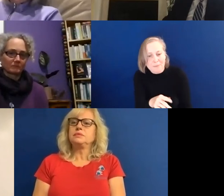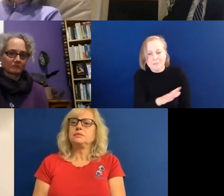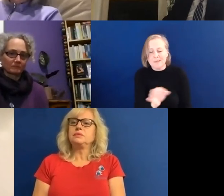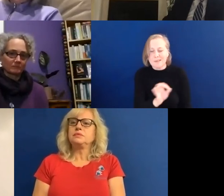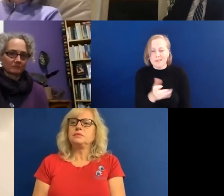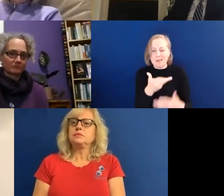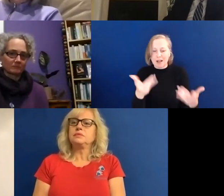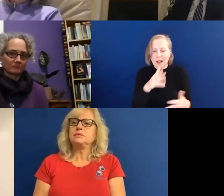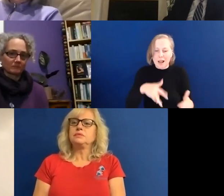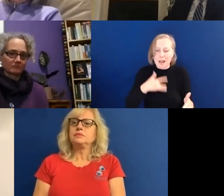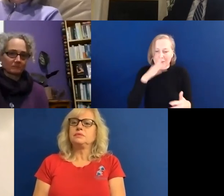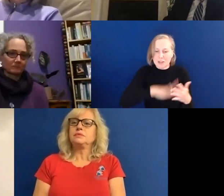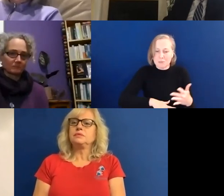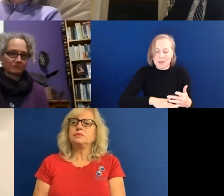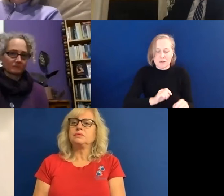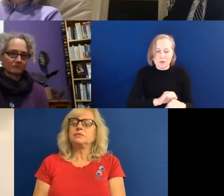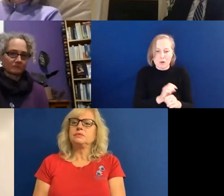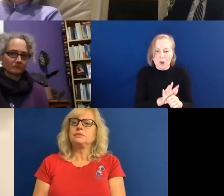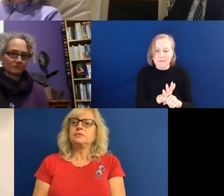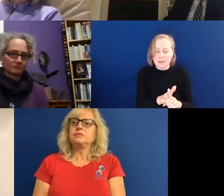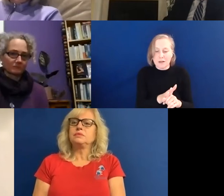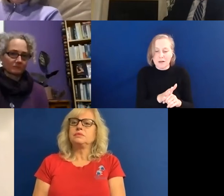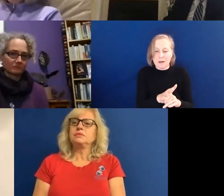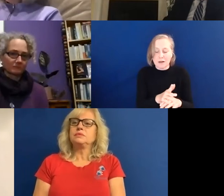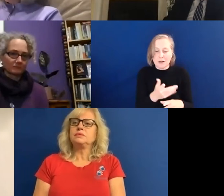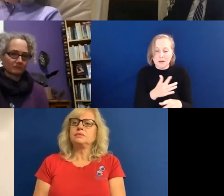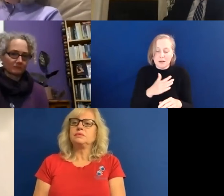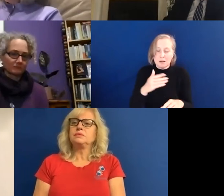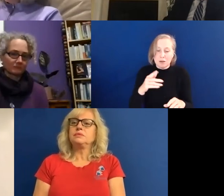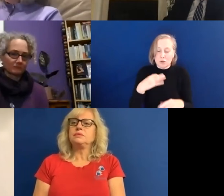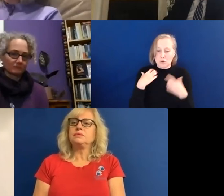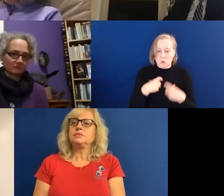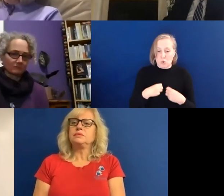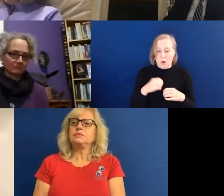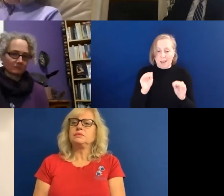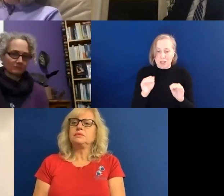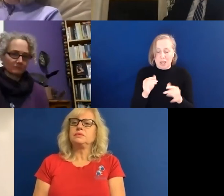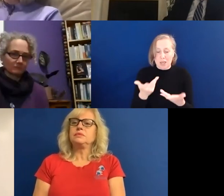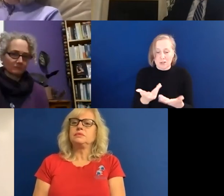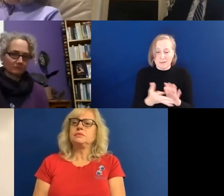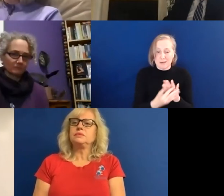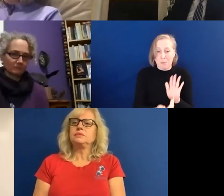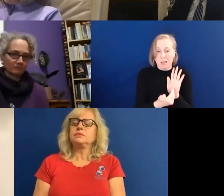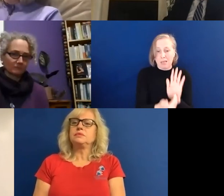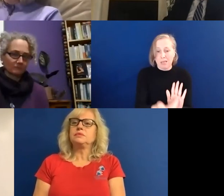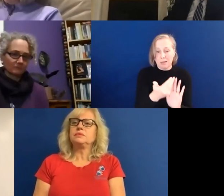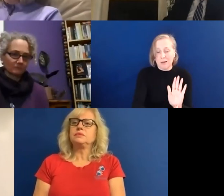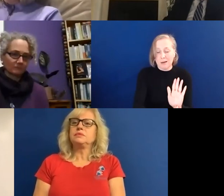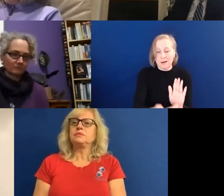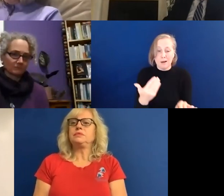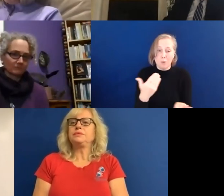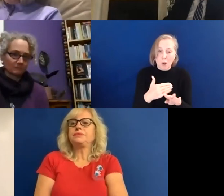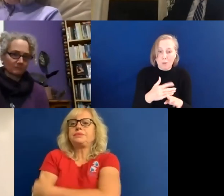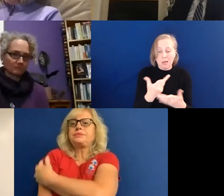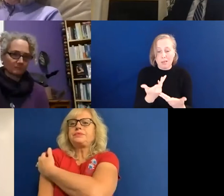lived experience under COVID. Social work education is well evidenced as an exemplar of how helpful and workable